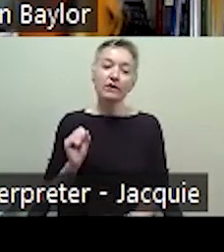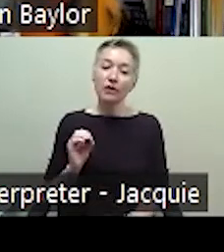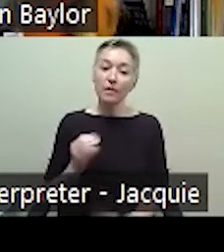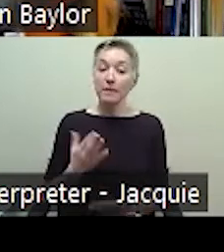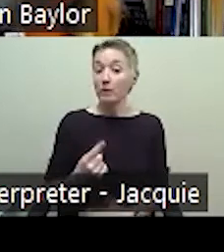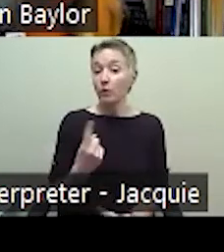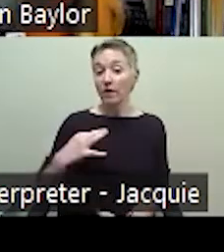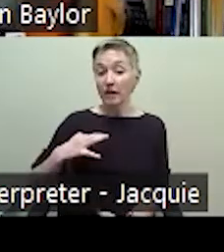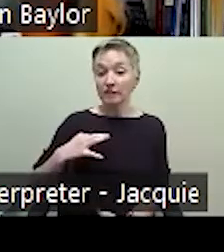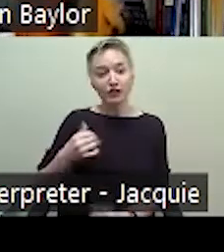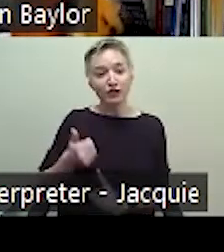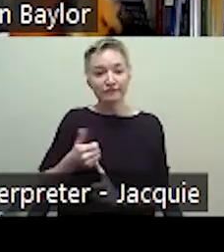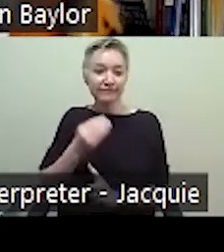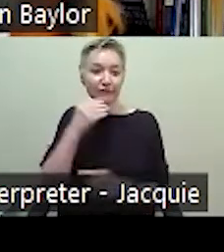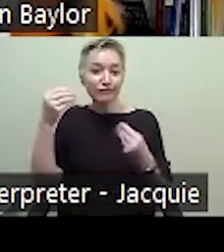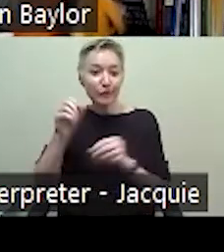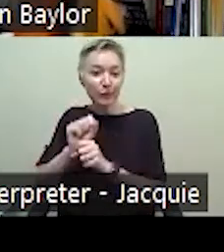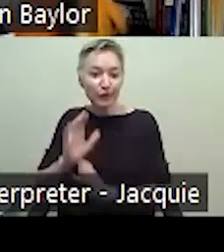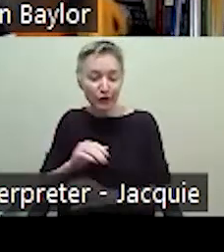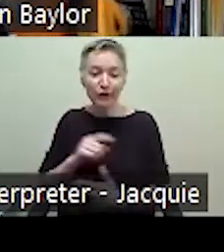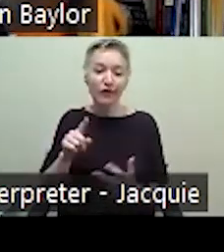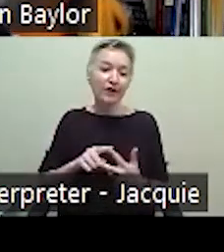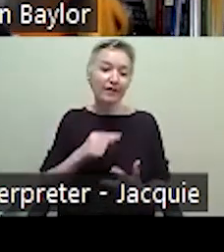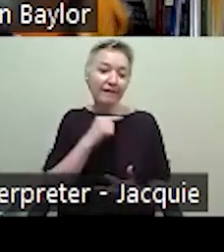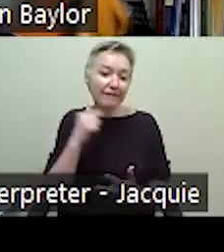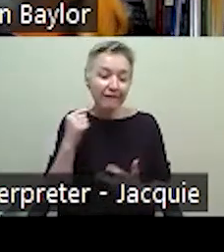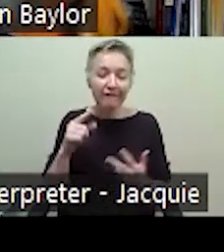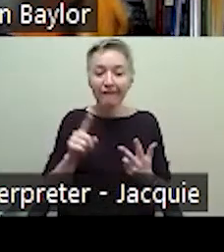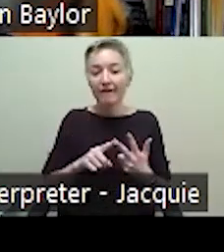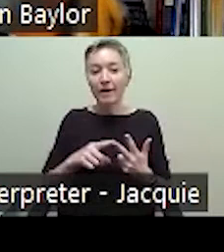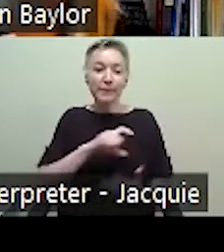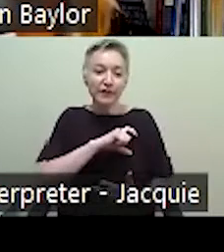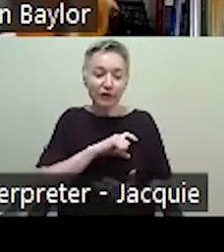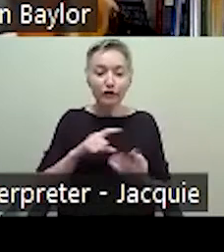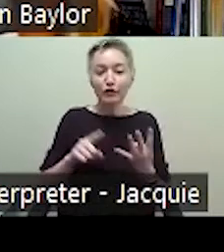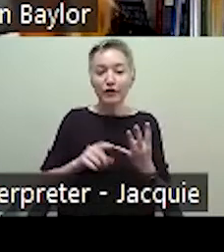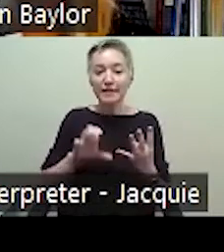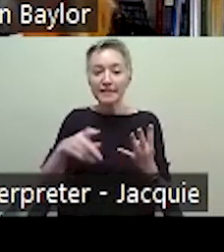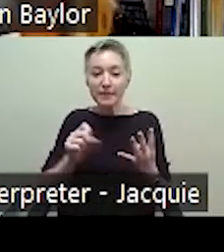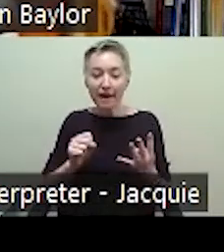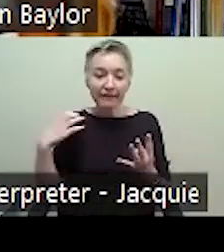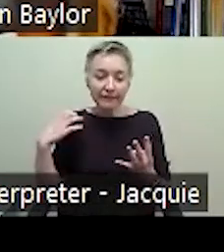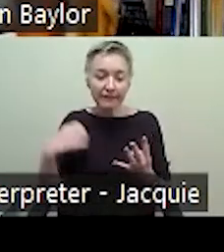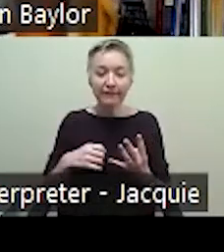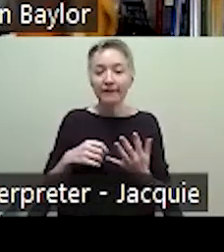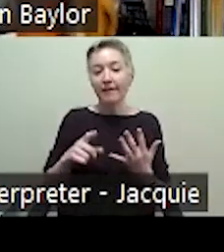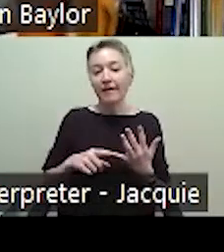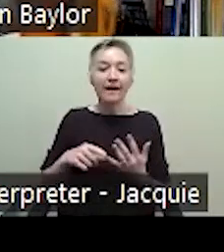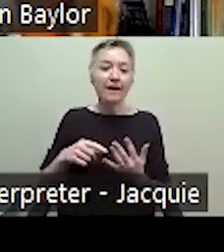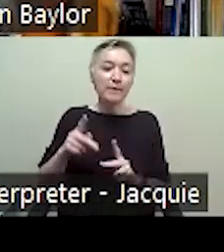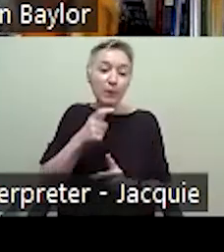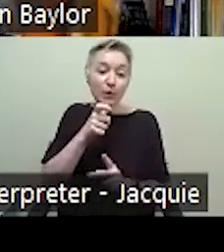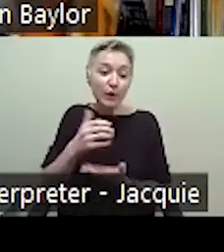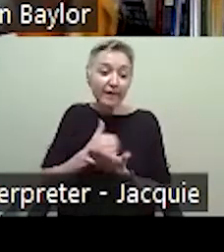volunteer is a grocer, then we have a chaplain, we have police officers, we have child protective workers, we have rent collectors, and